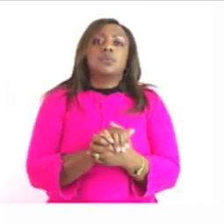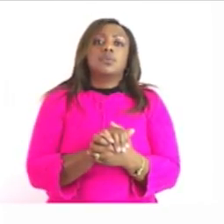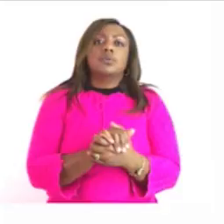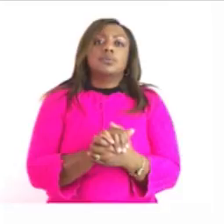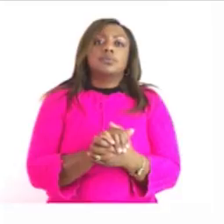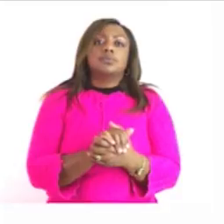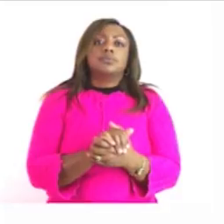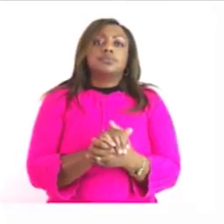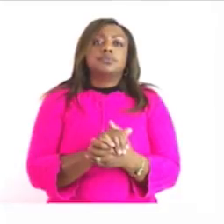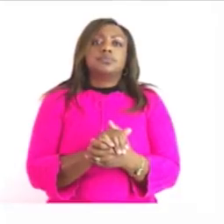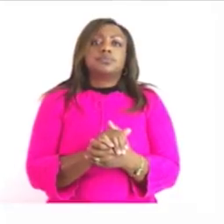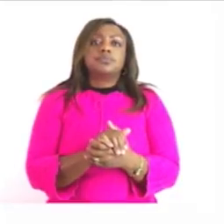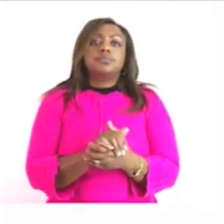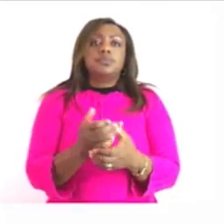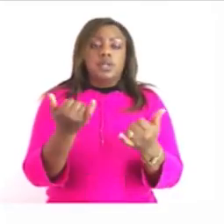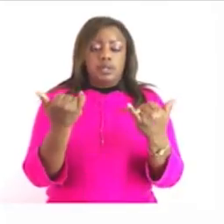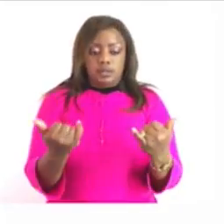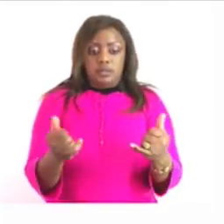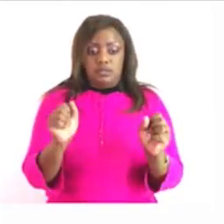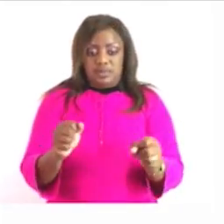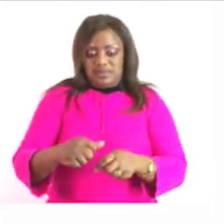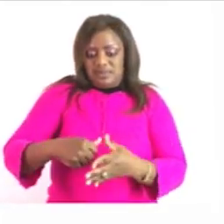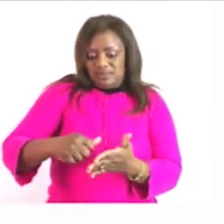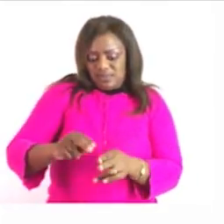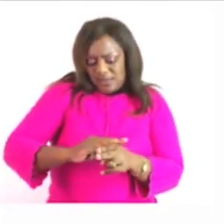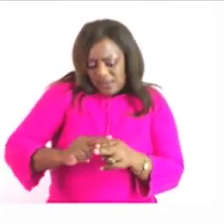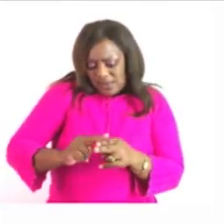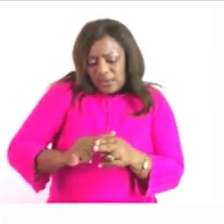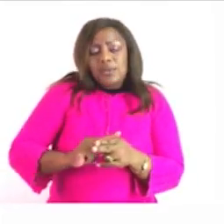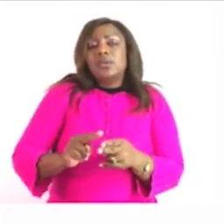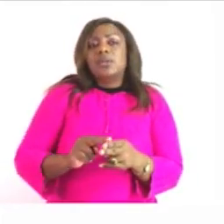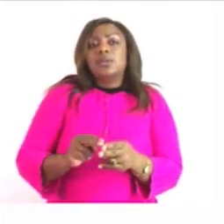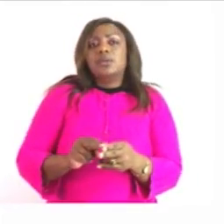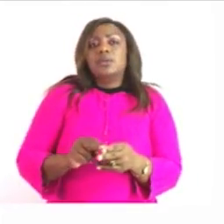now we have to do it in a practical way length